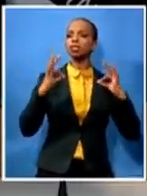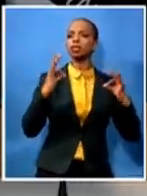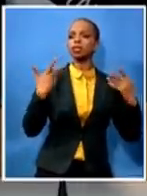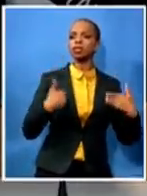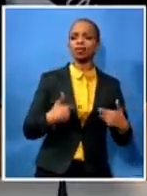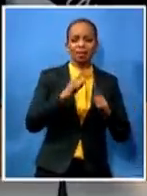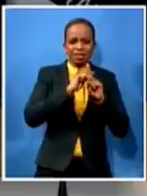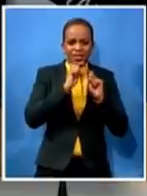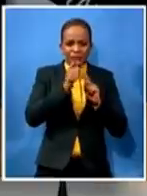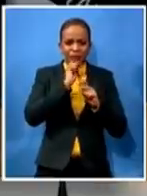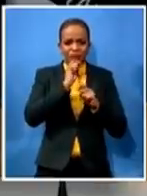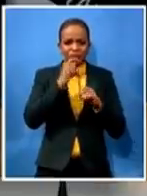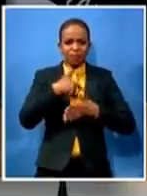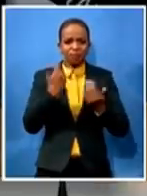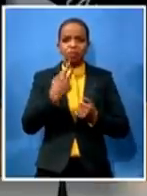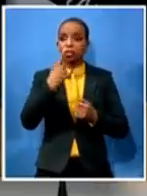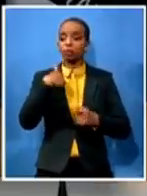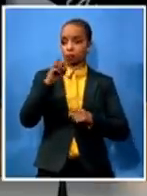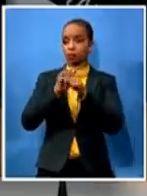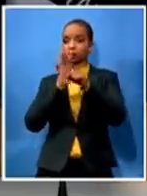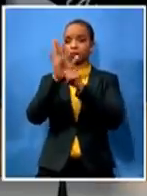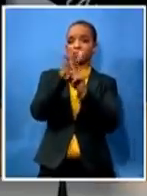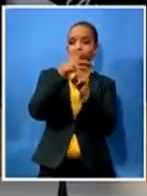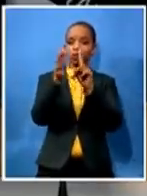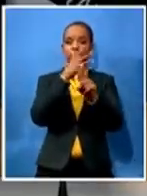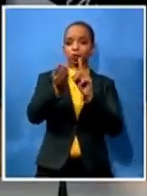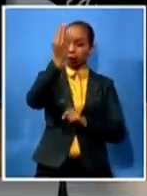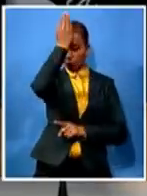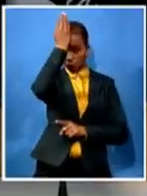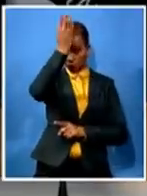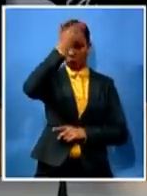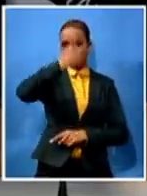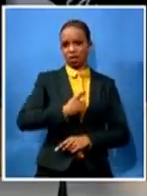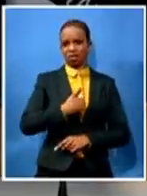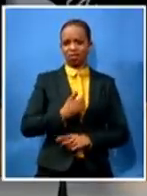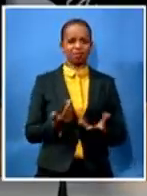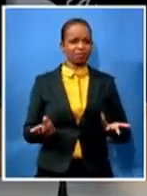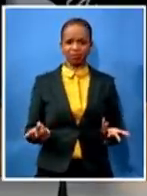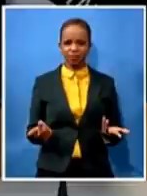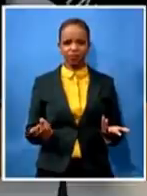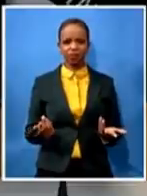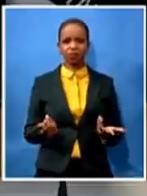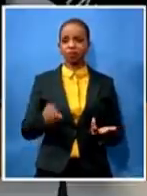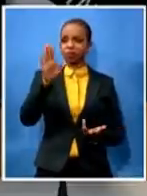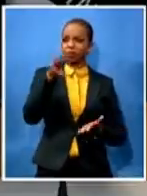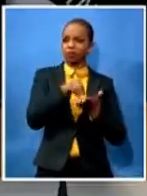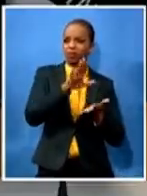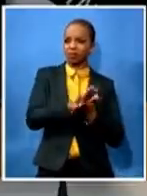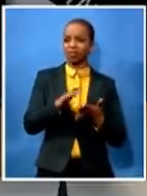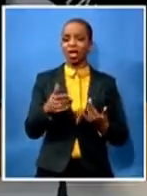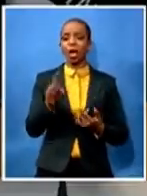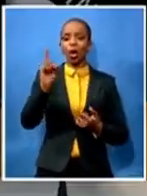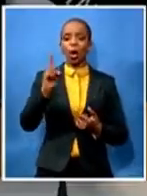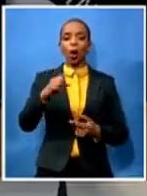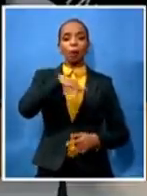chairperson for the record president zuma signed a proclamation to investigate a department under